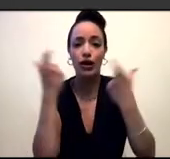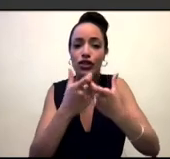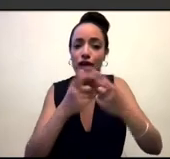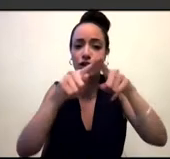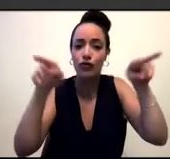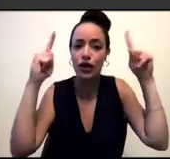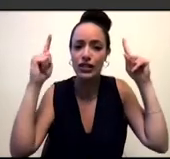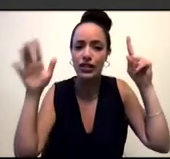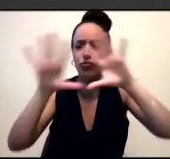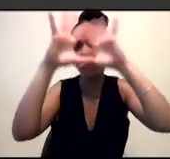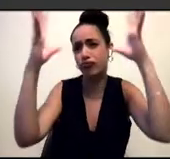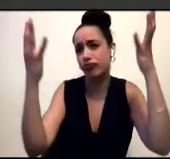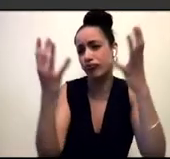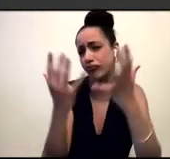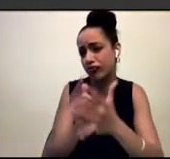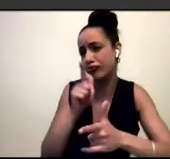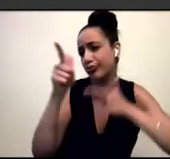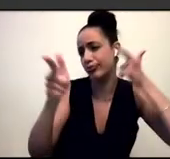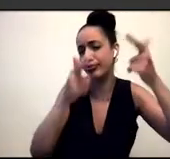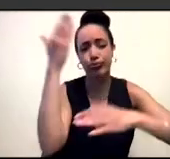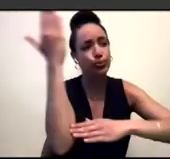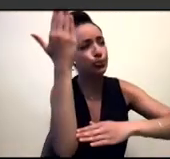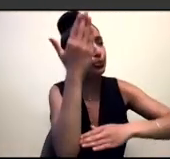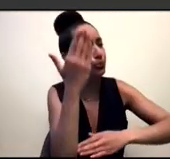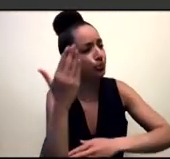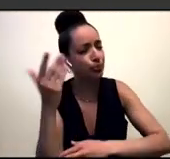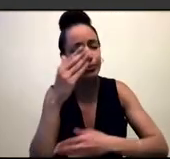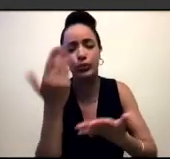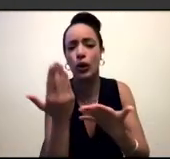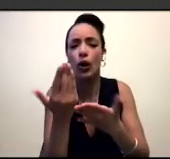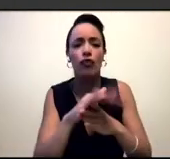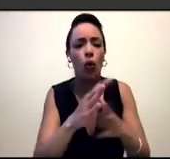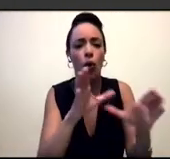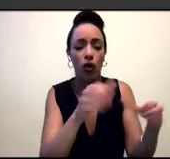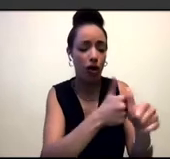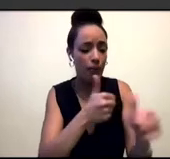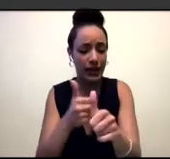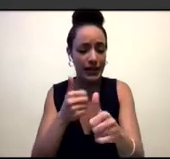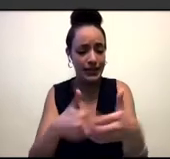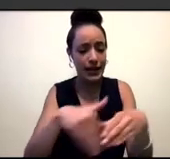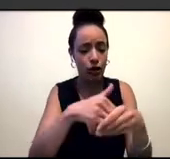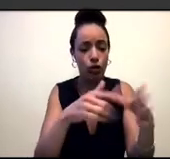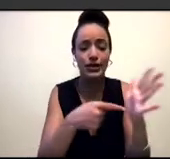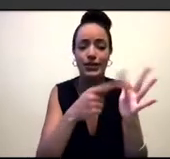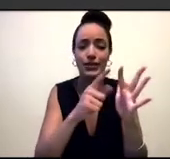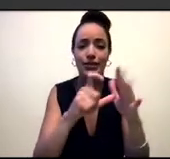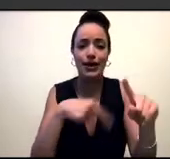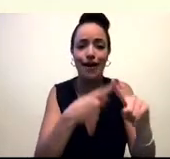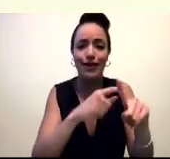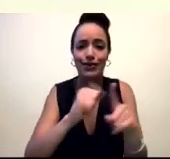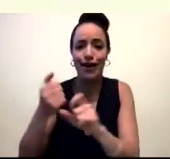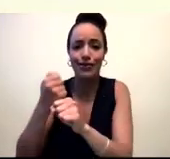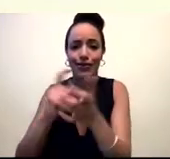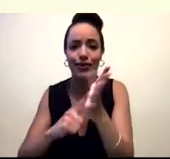and delivered talks for organisations and brands including TEDx and GLAAD. And Zayn Djokadar